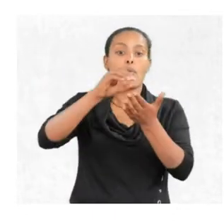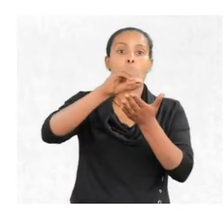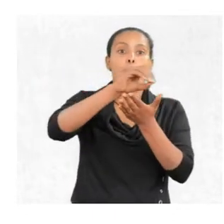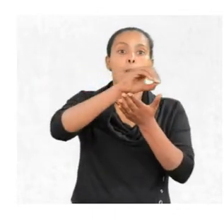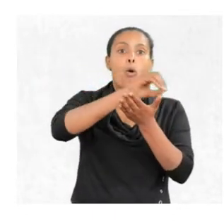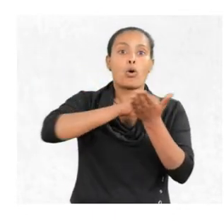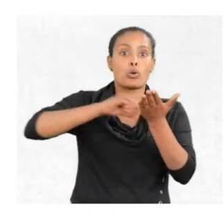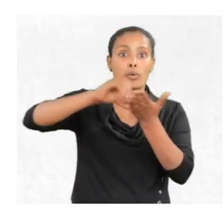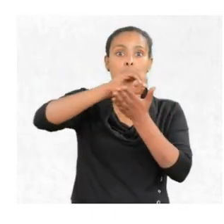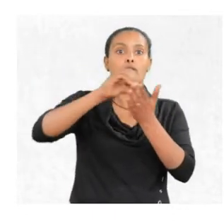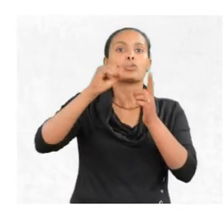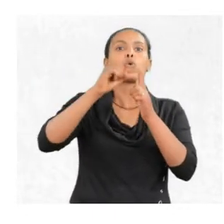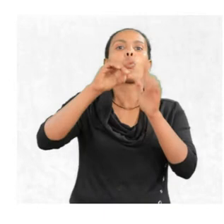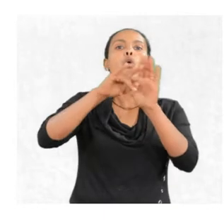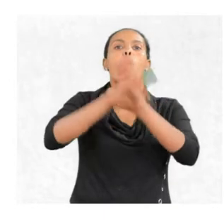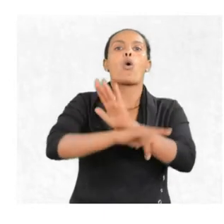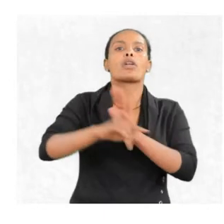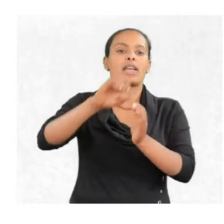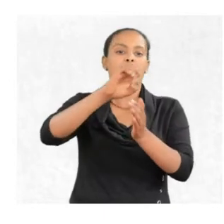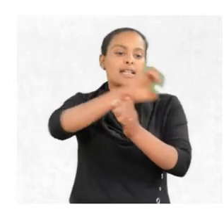energy orbit.